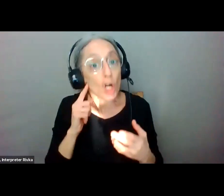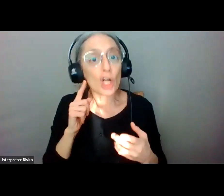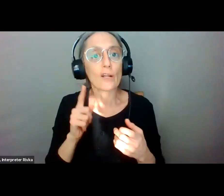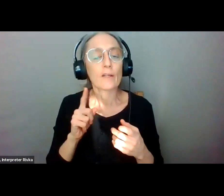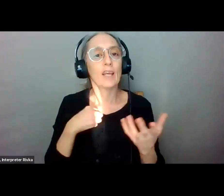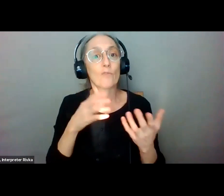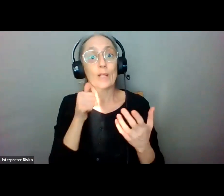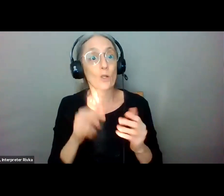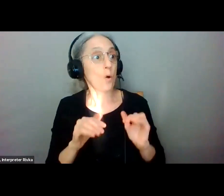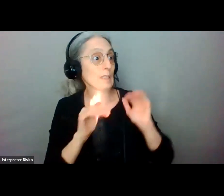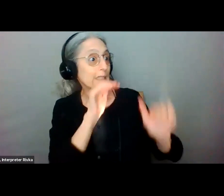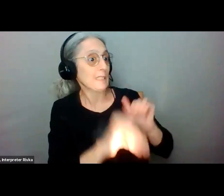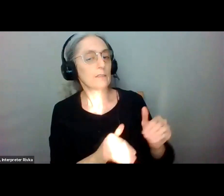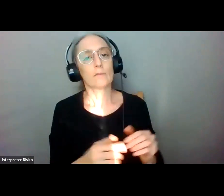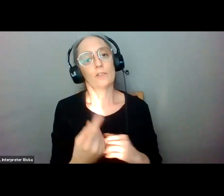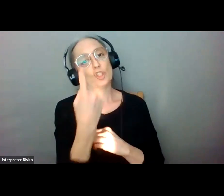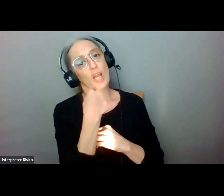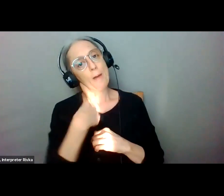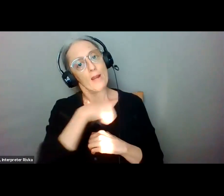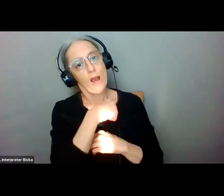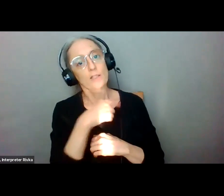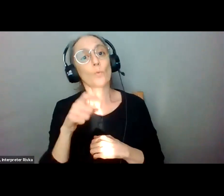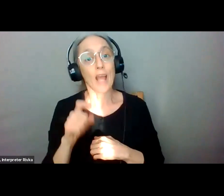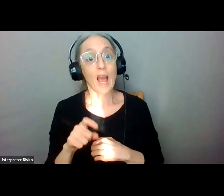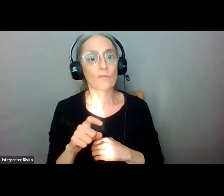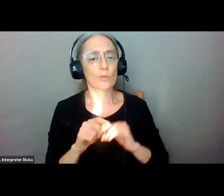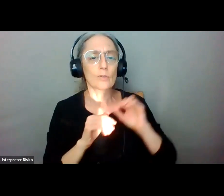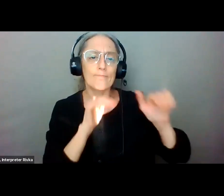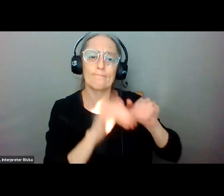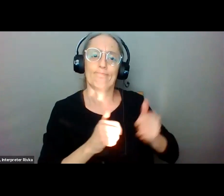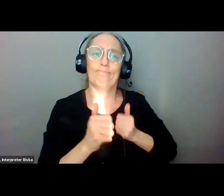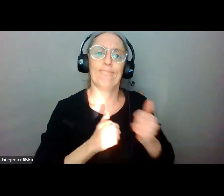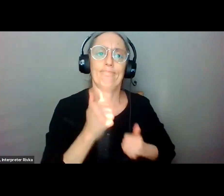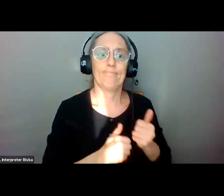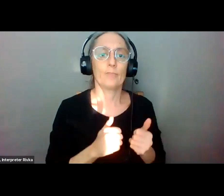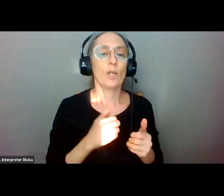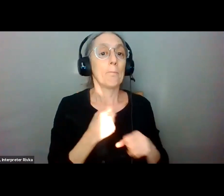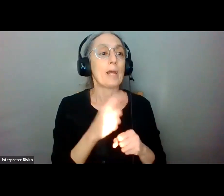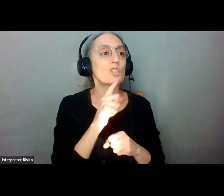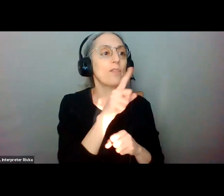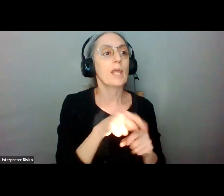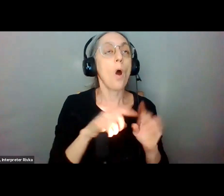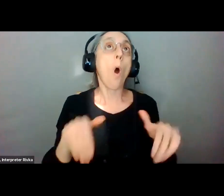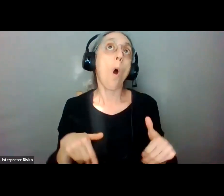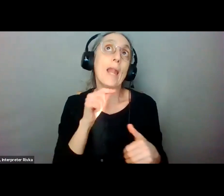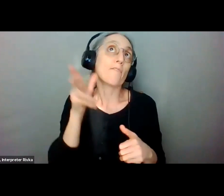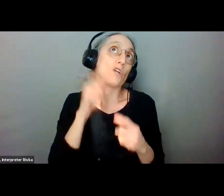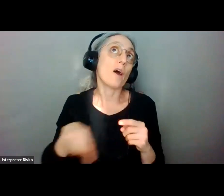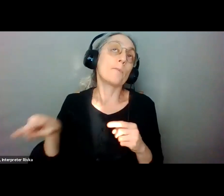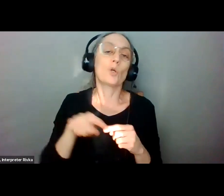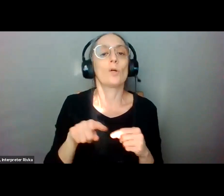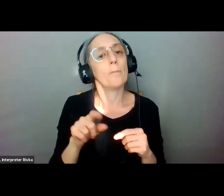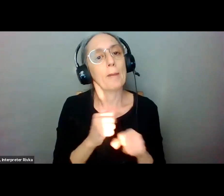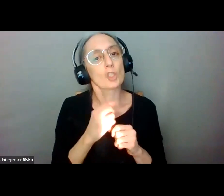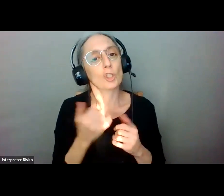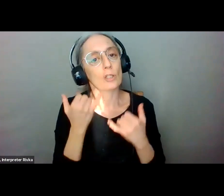shame on us for that but but we need to make sure that they cannot use that as an excuse anyways i i will finish up uh